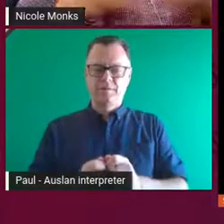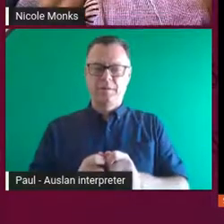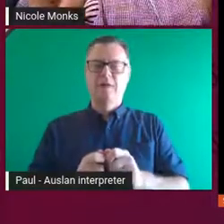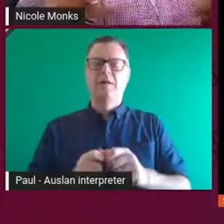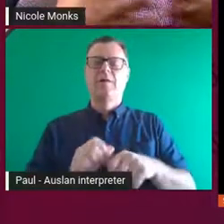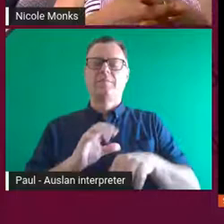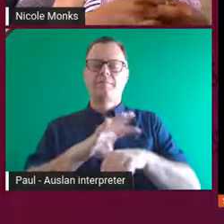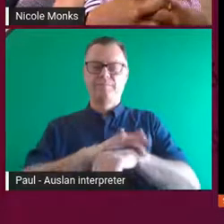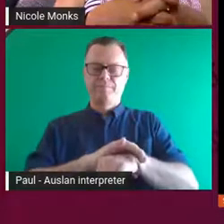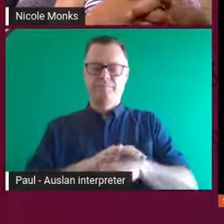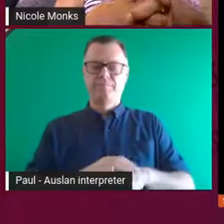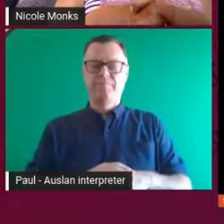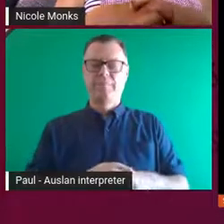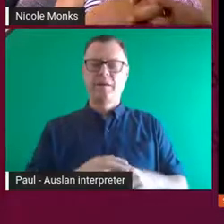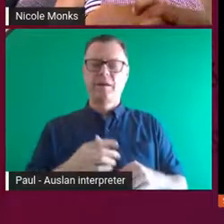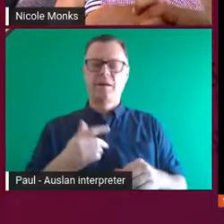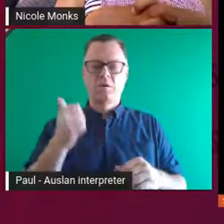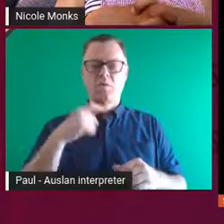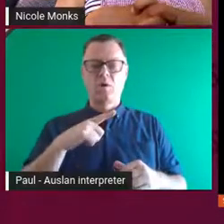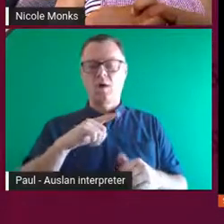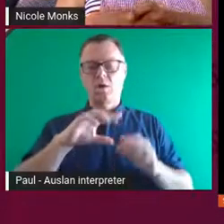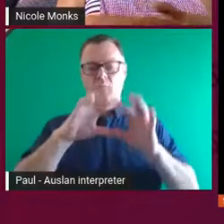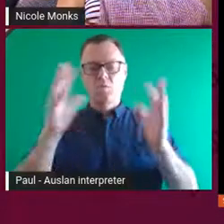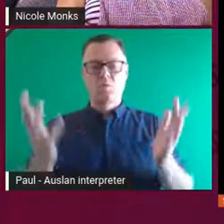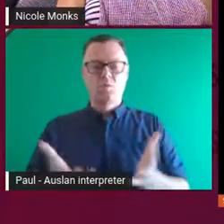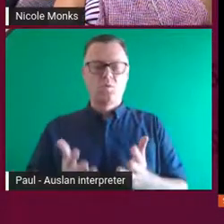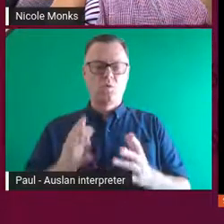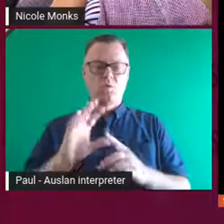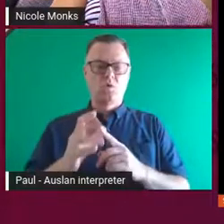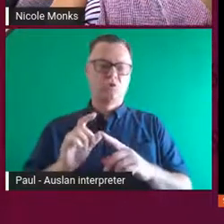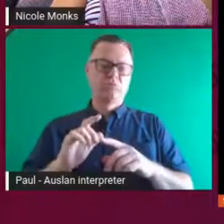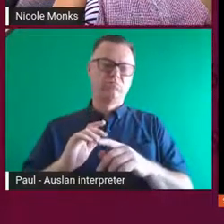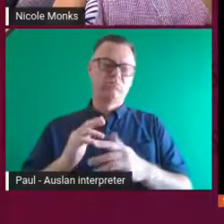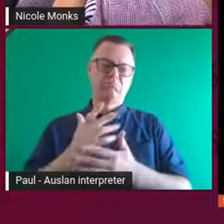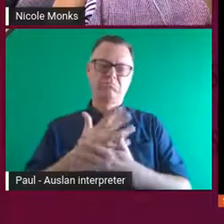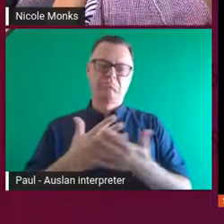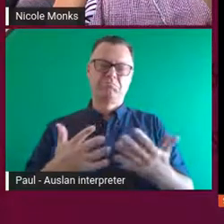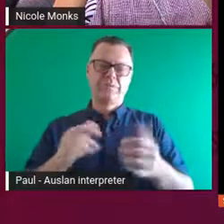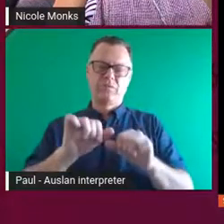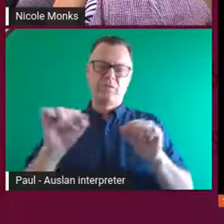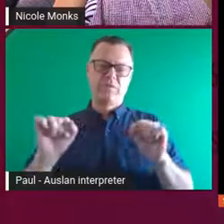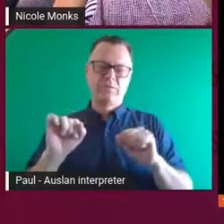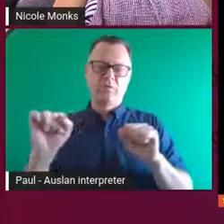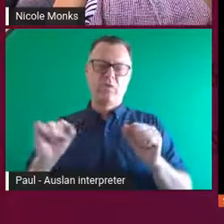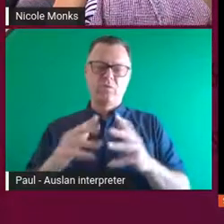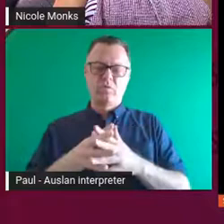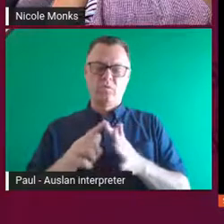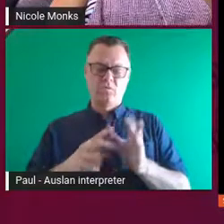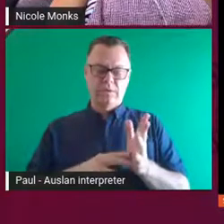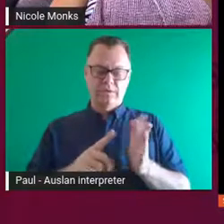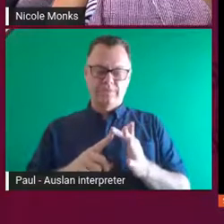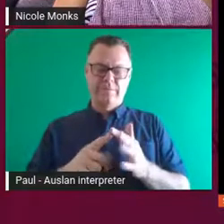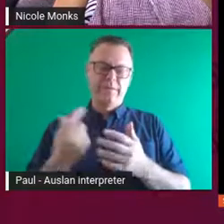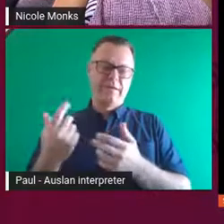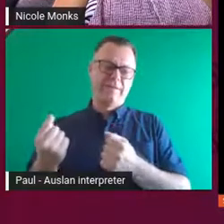this sort of similarity because all cultures around the world have a type of weaving. And then also to be like the application of that